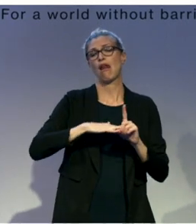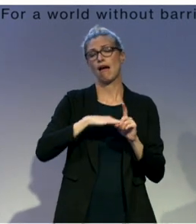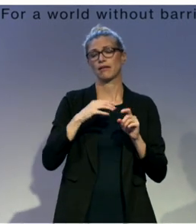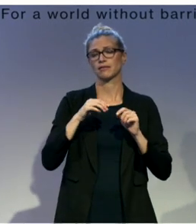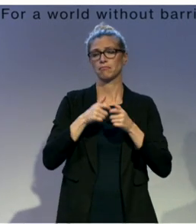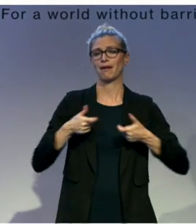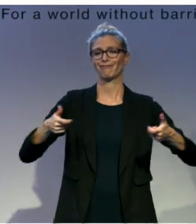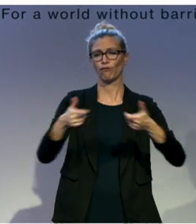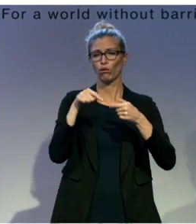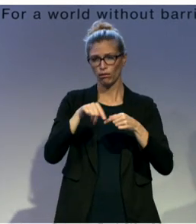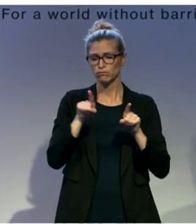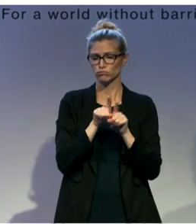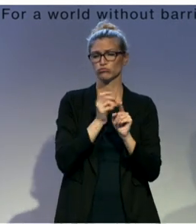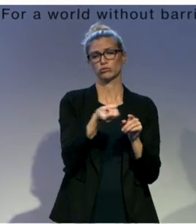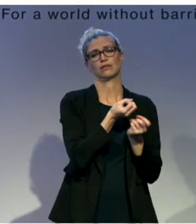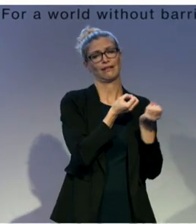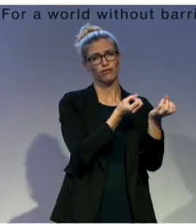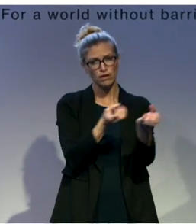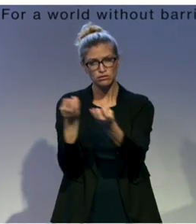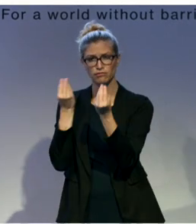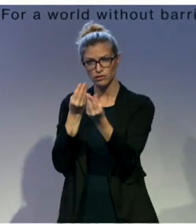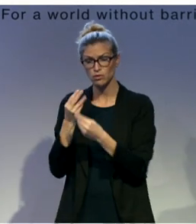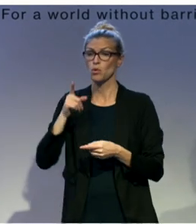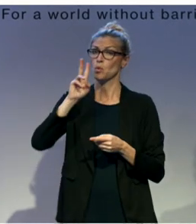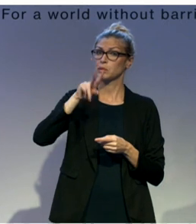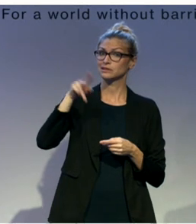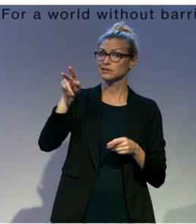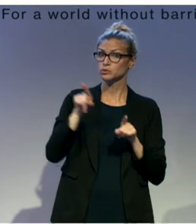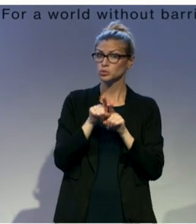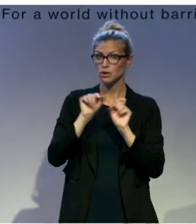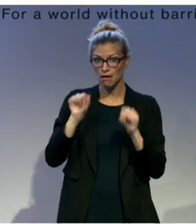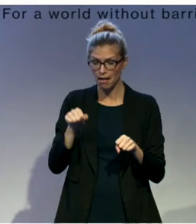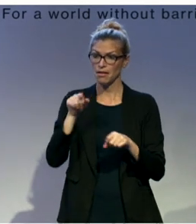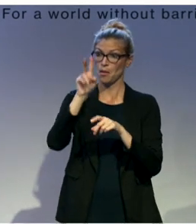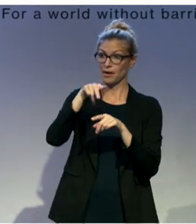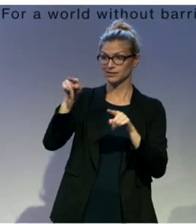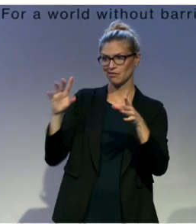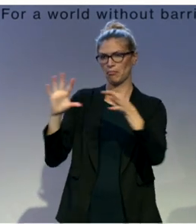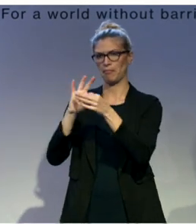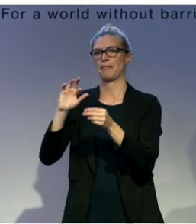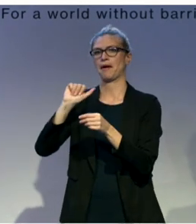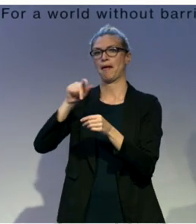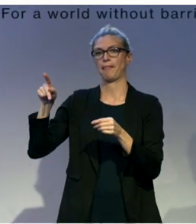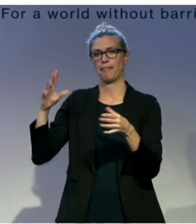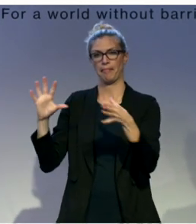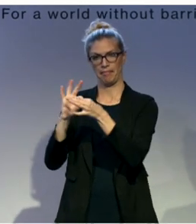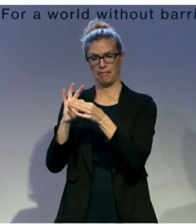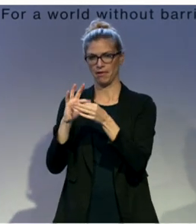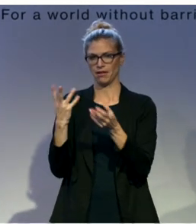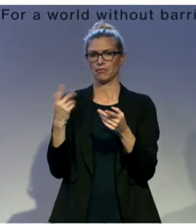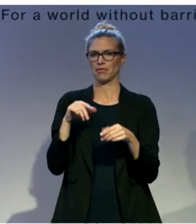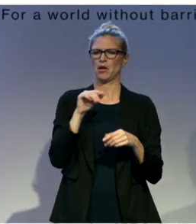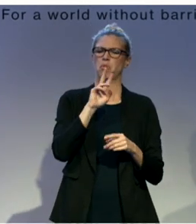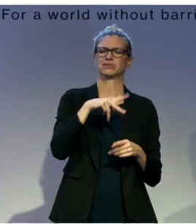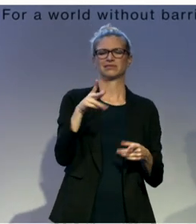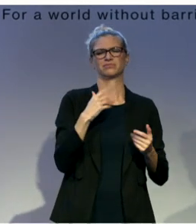the messaging service that we offer through WhatsApp into FingerTalk itself, so that we can have FingerTalk be its own integrated